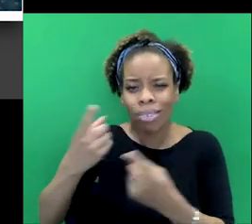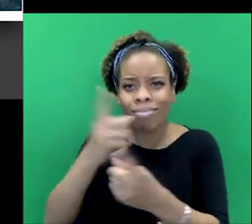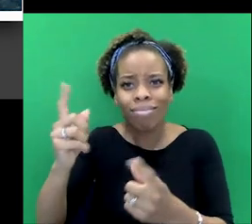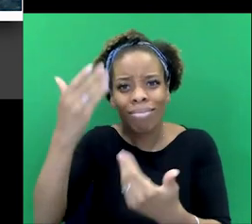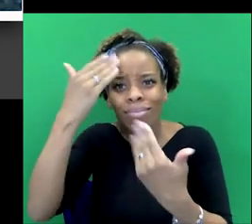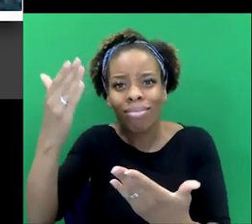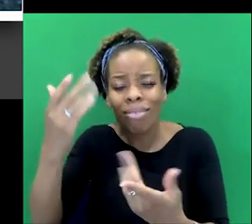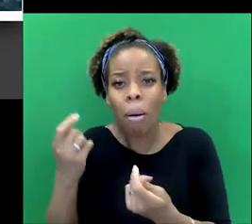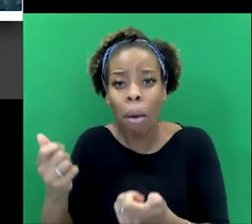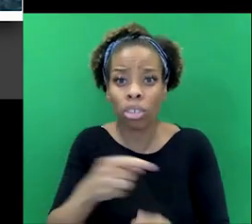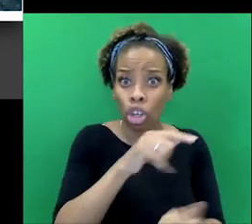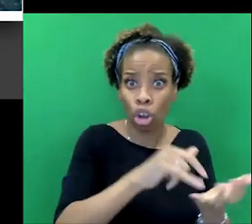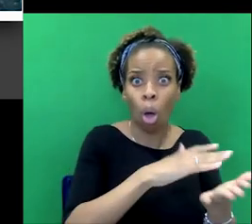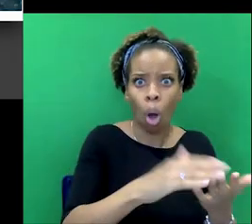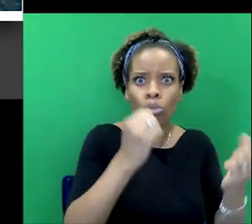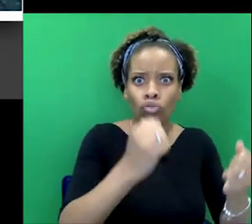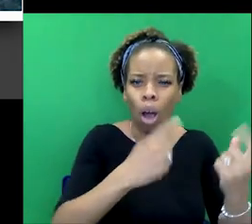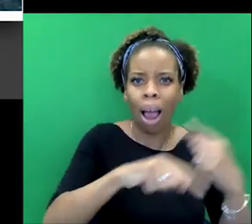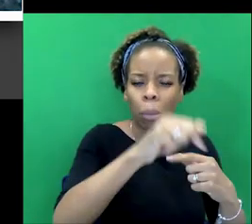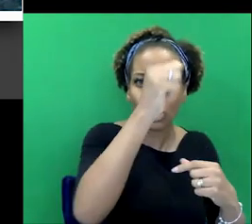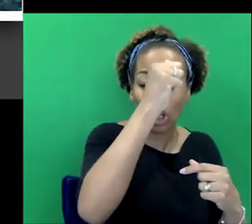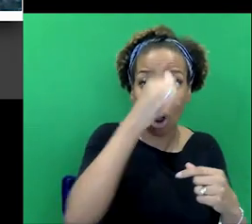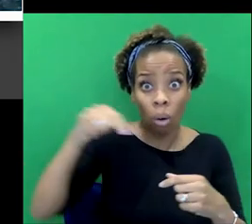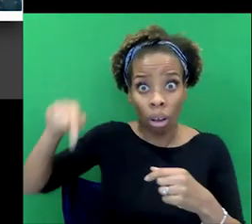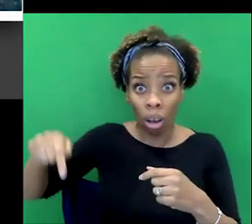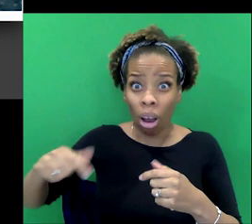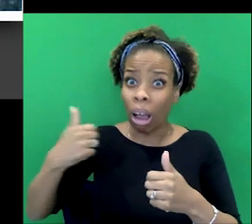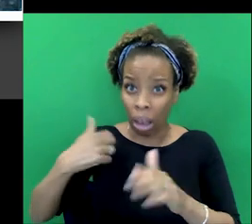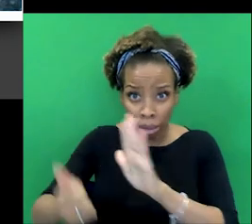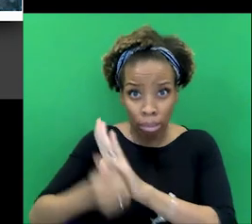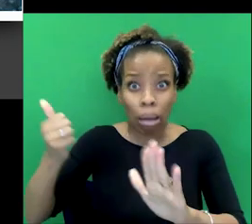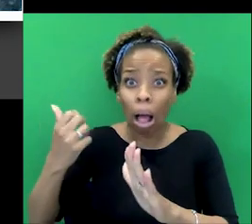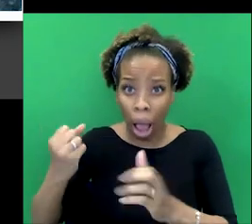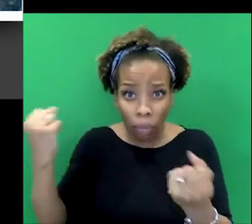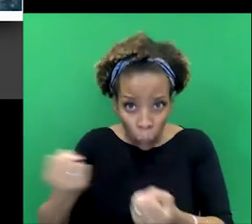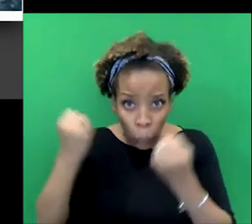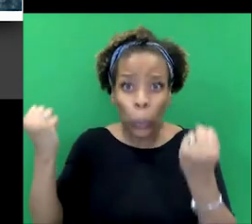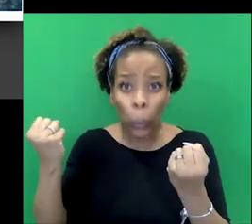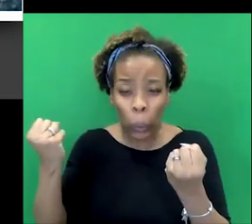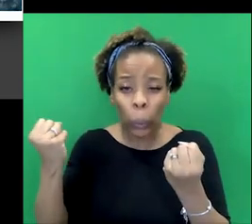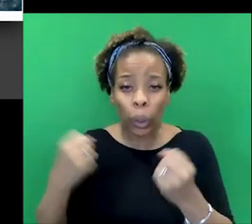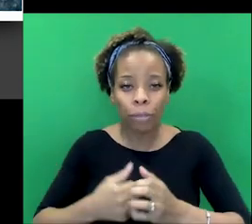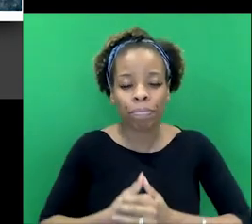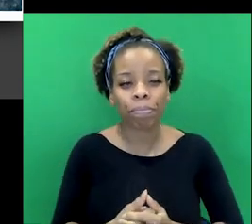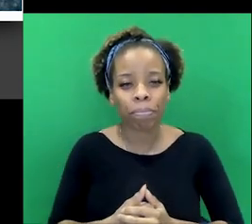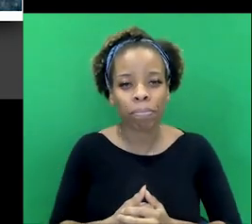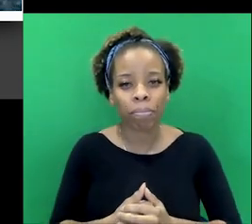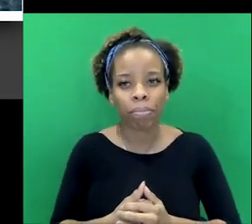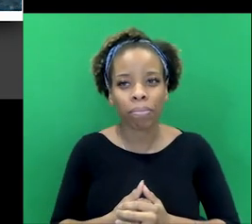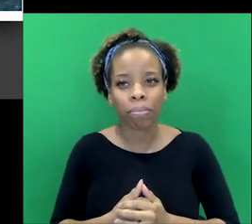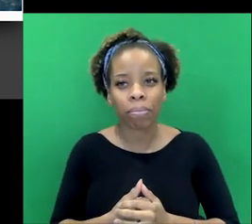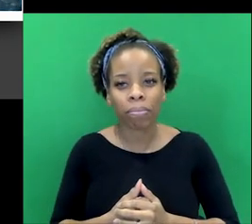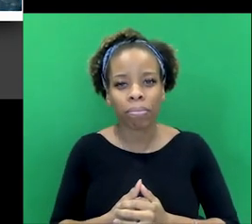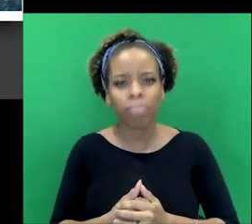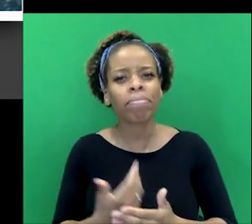was an incredible writer of that genre as well. Shribani, let's get the hero of your